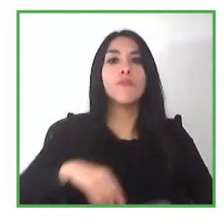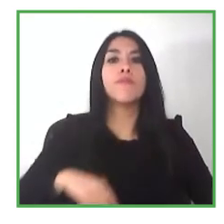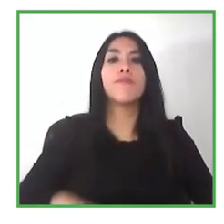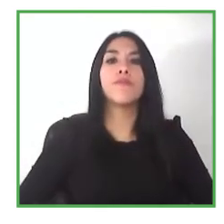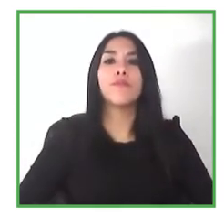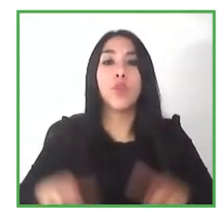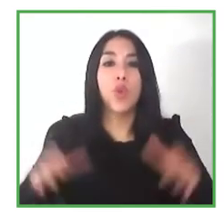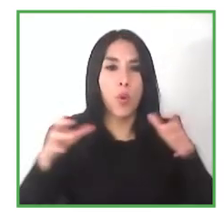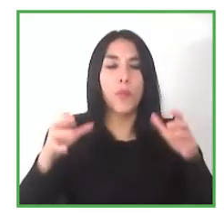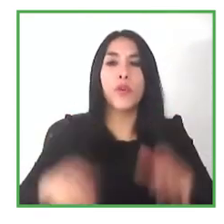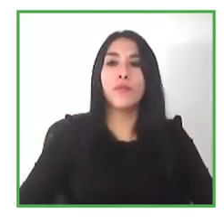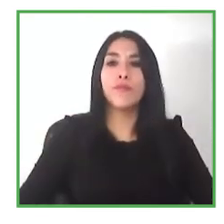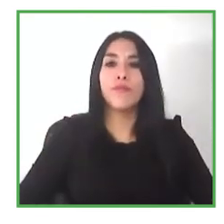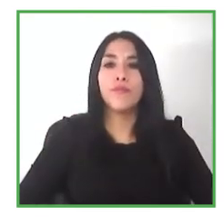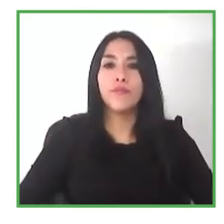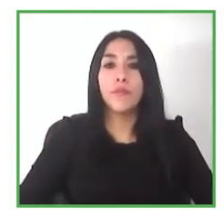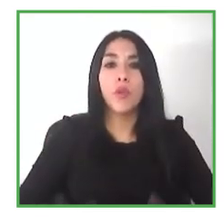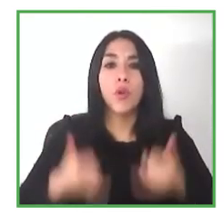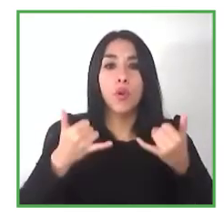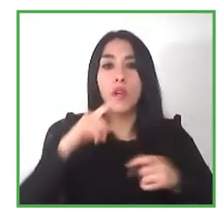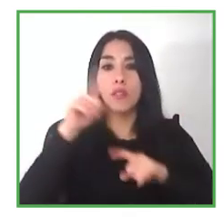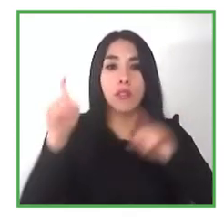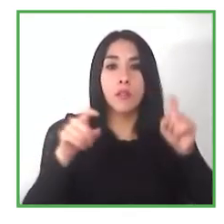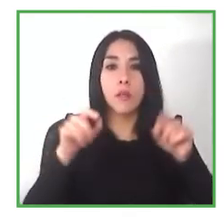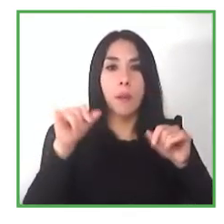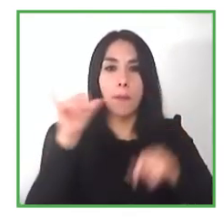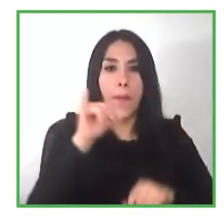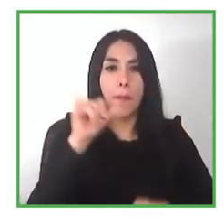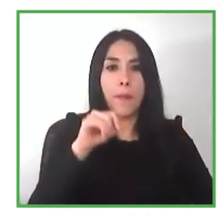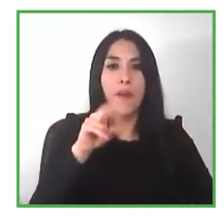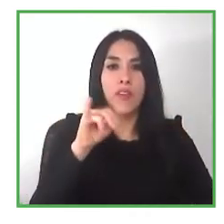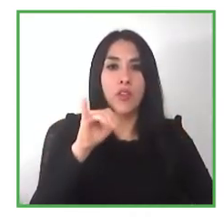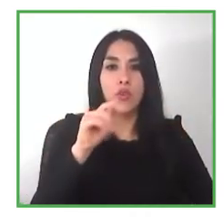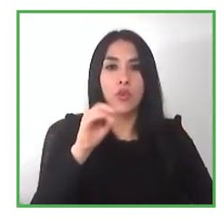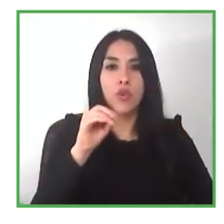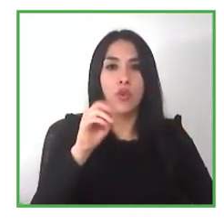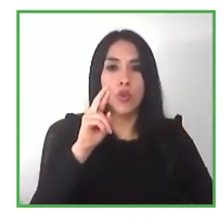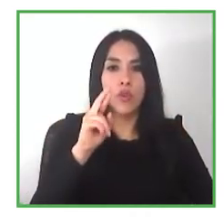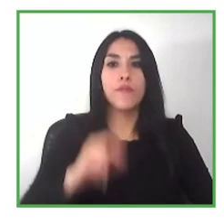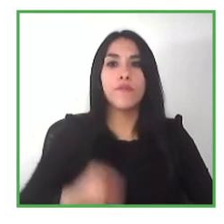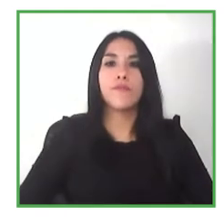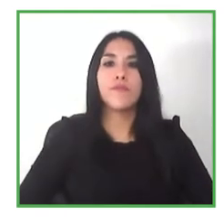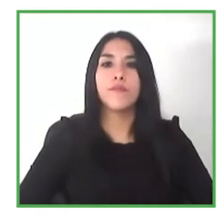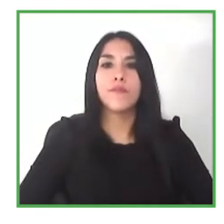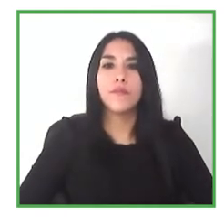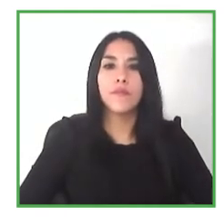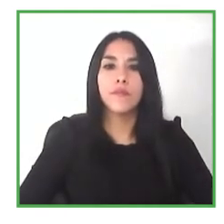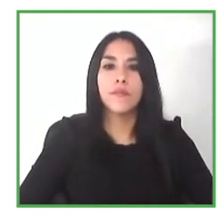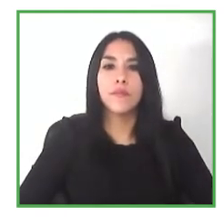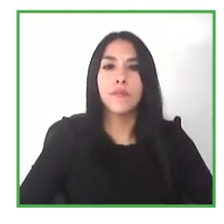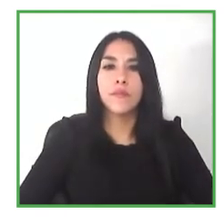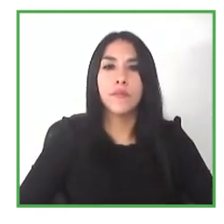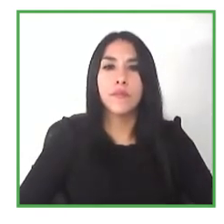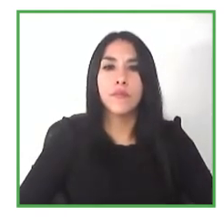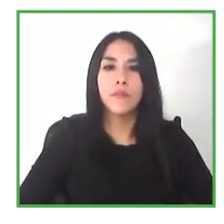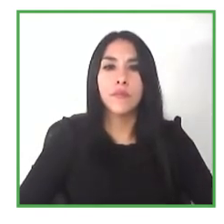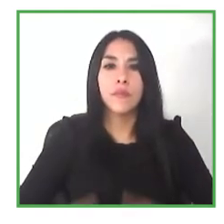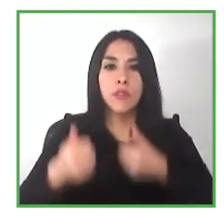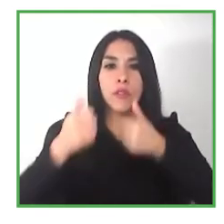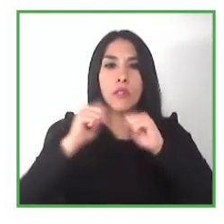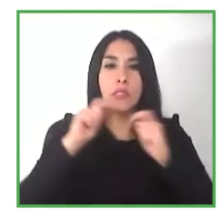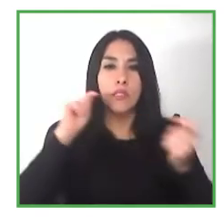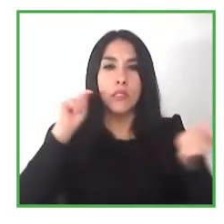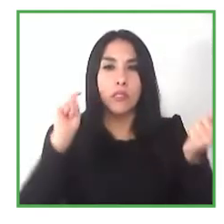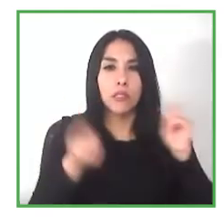same question to victor what do you think have been the main obstacles in the change of awareness